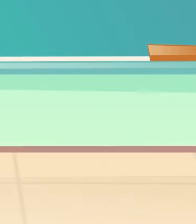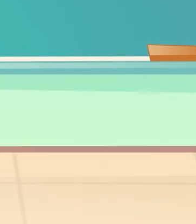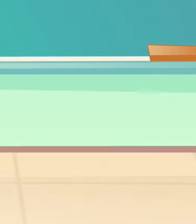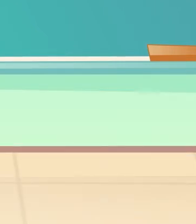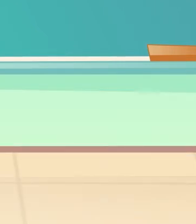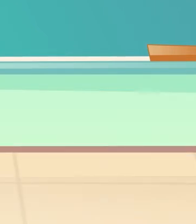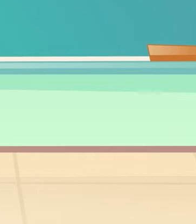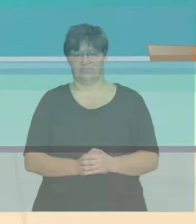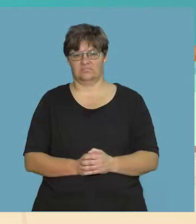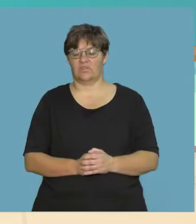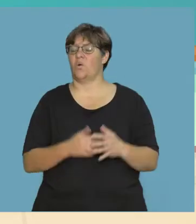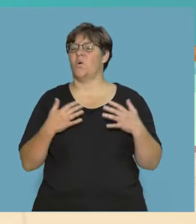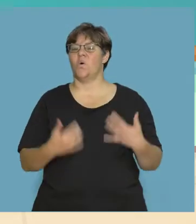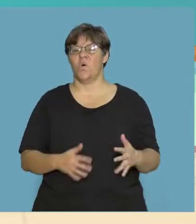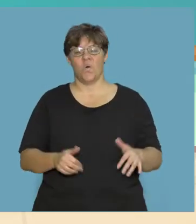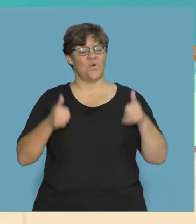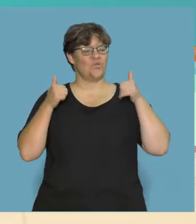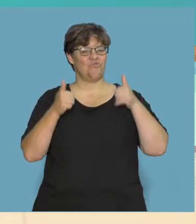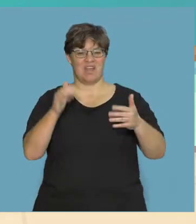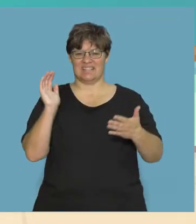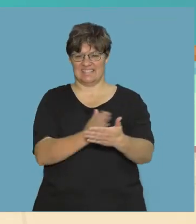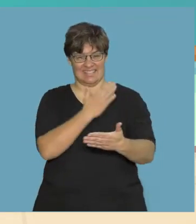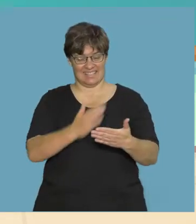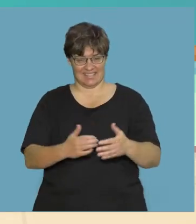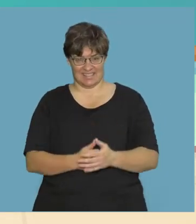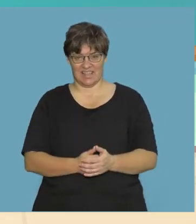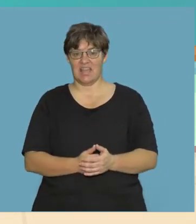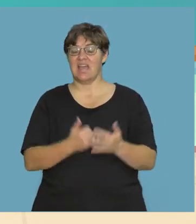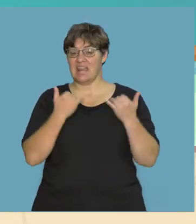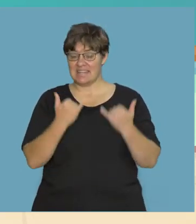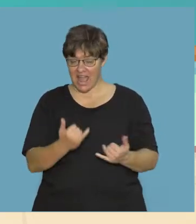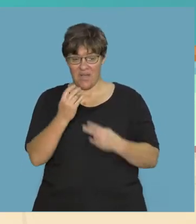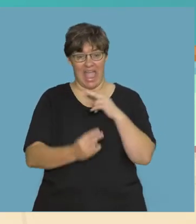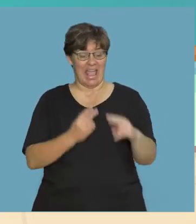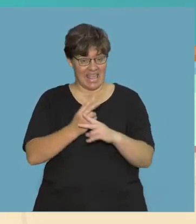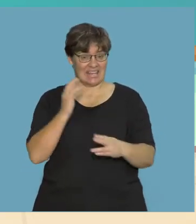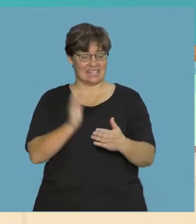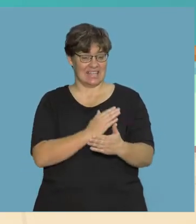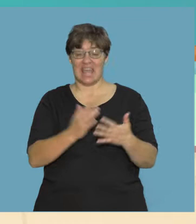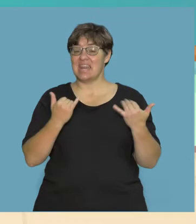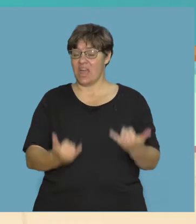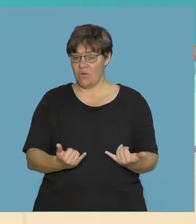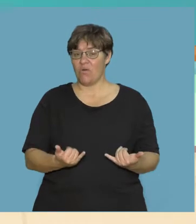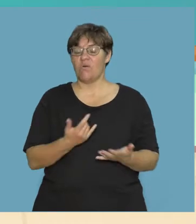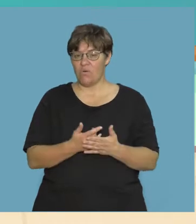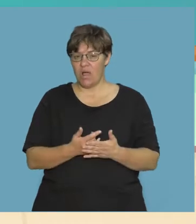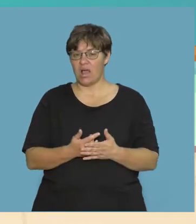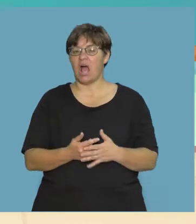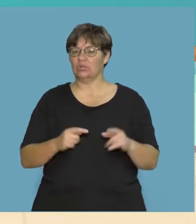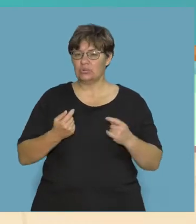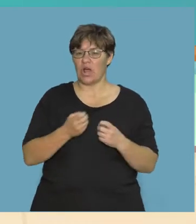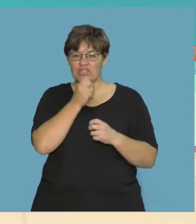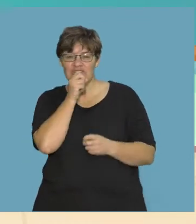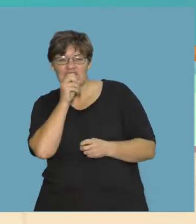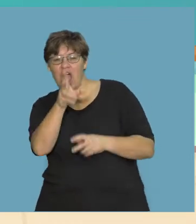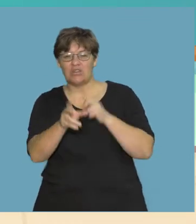That was great singing! Now we will sing it again and this time, let's really shout out